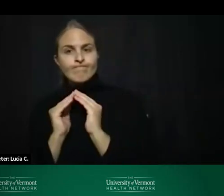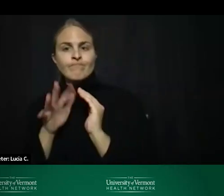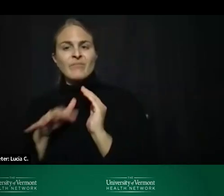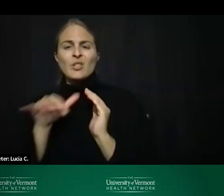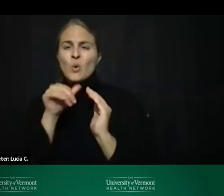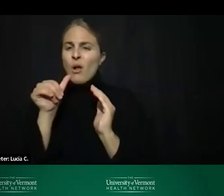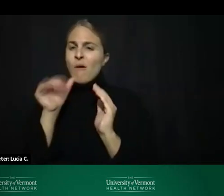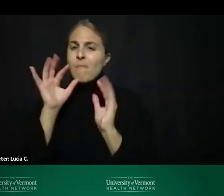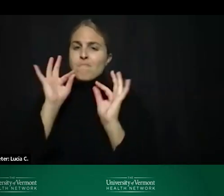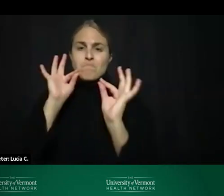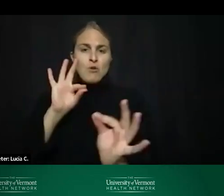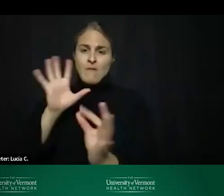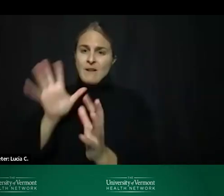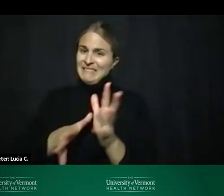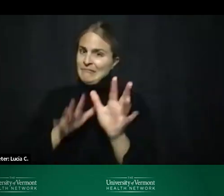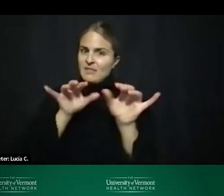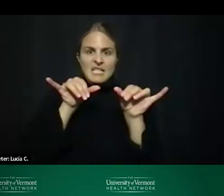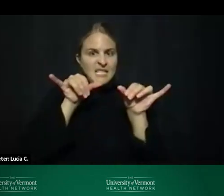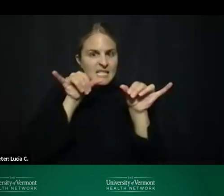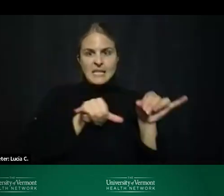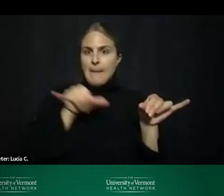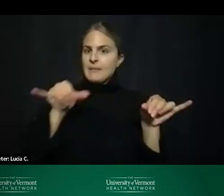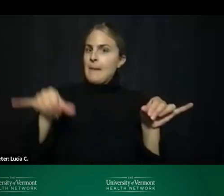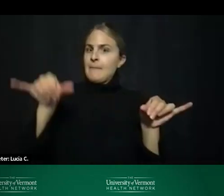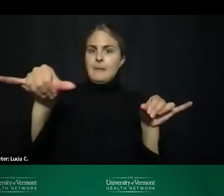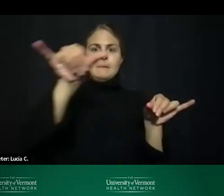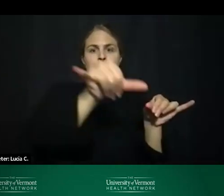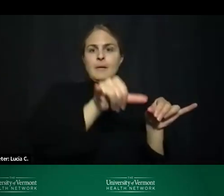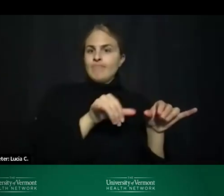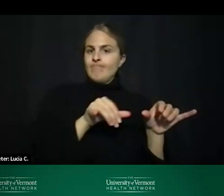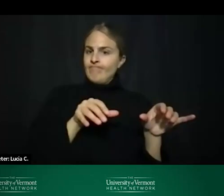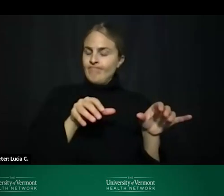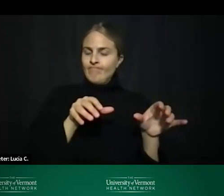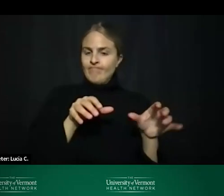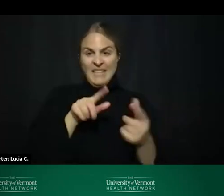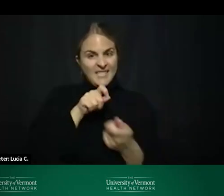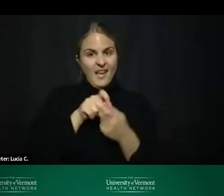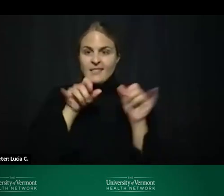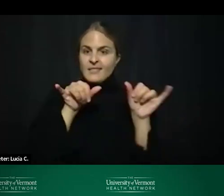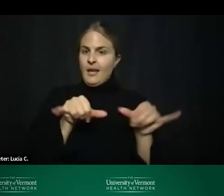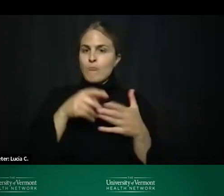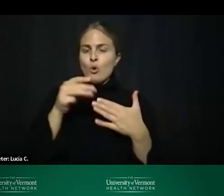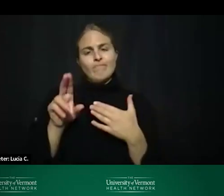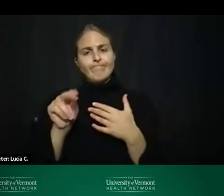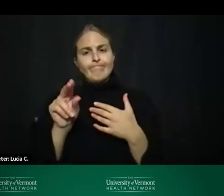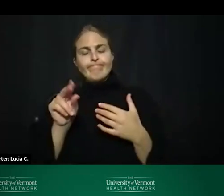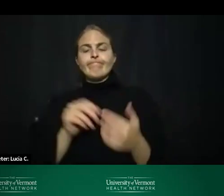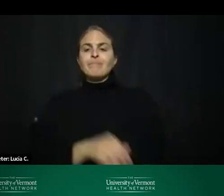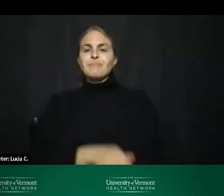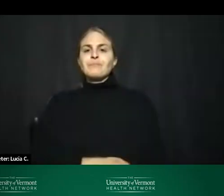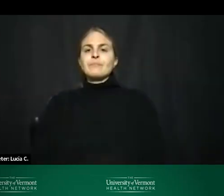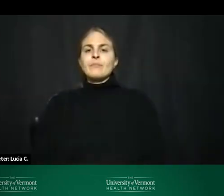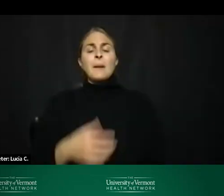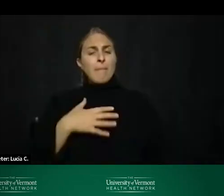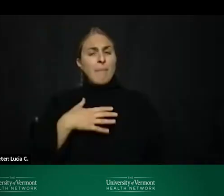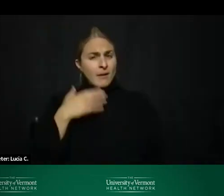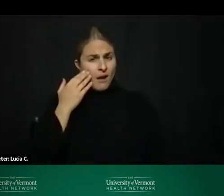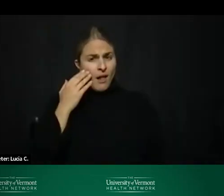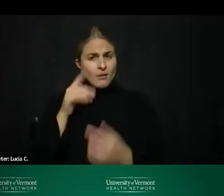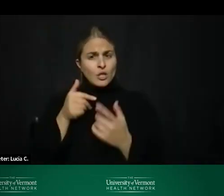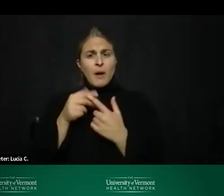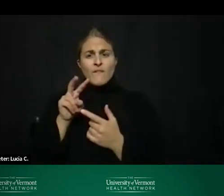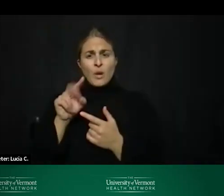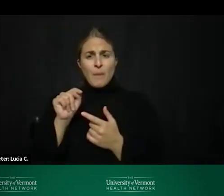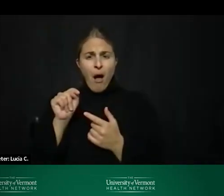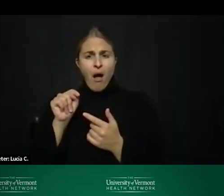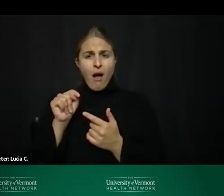cookie cutter you know exact um program um my my knowledge of vermont geography